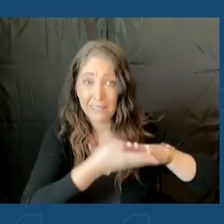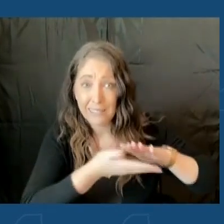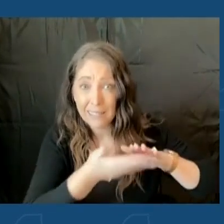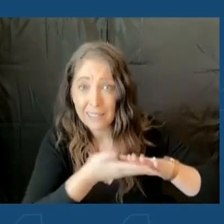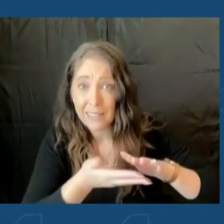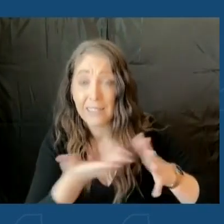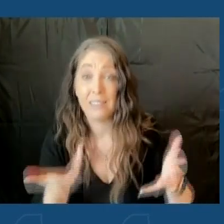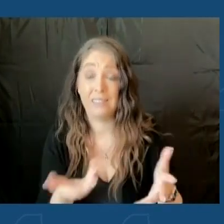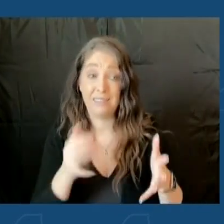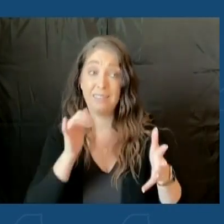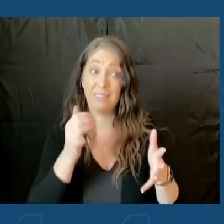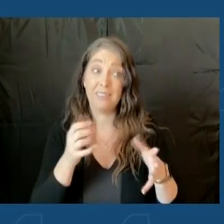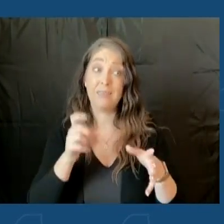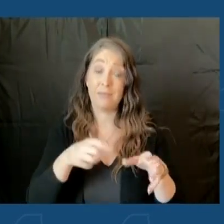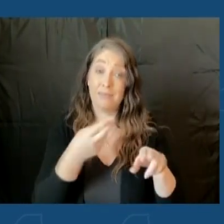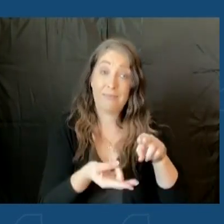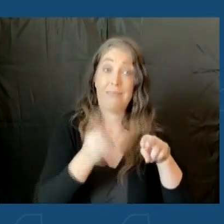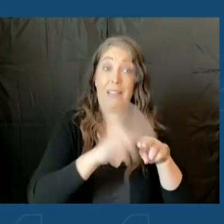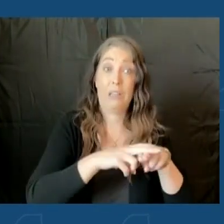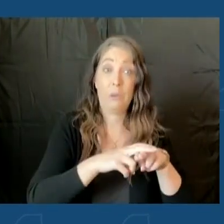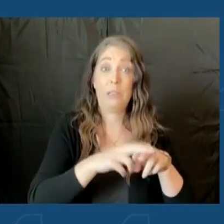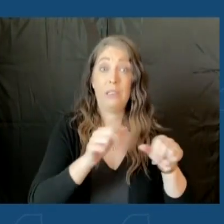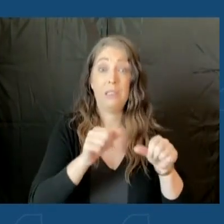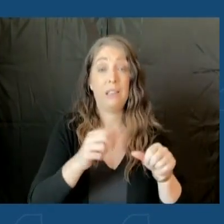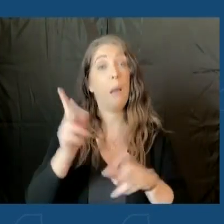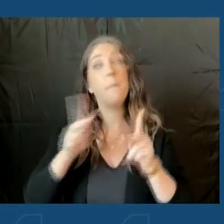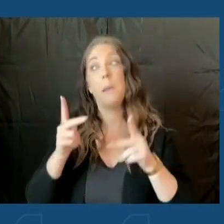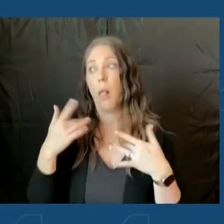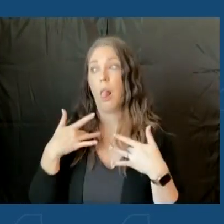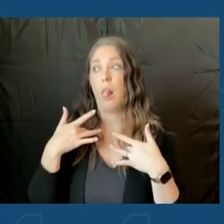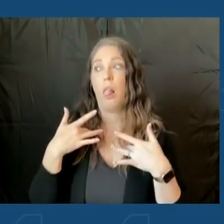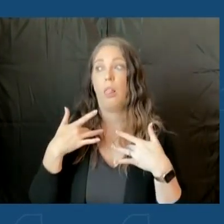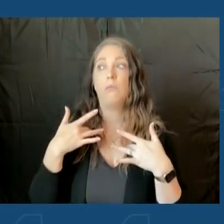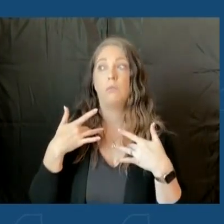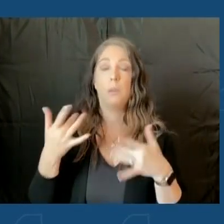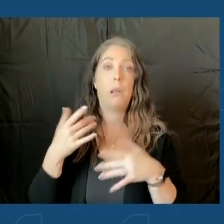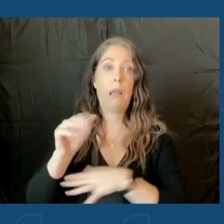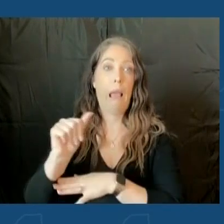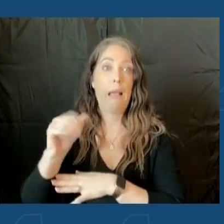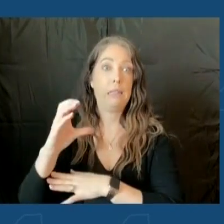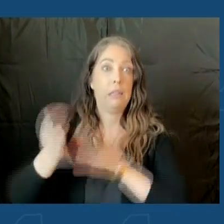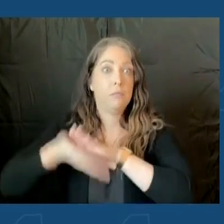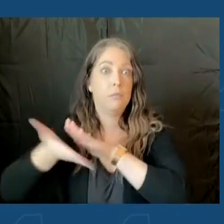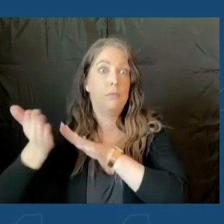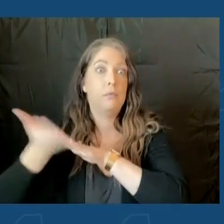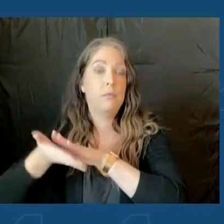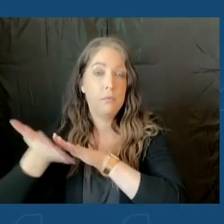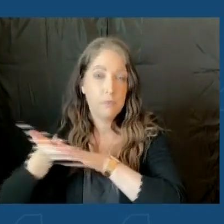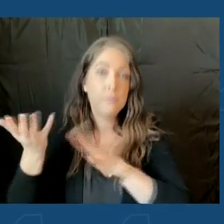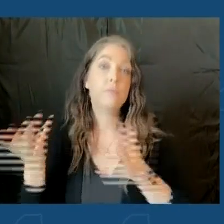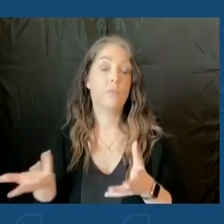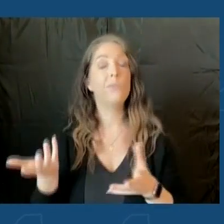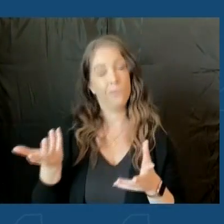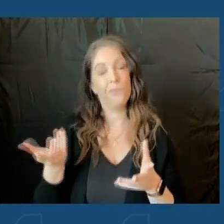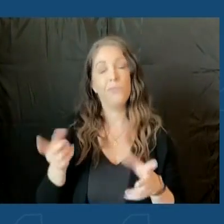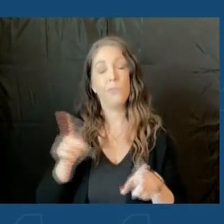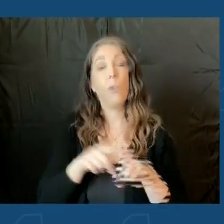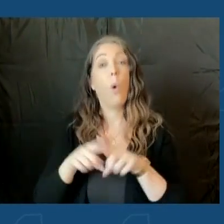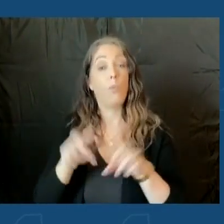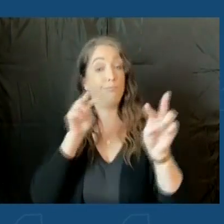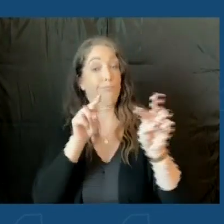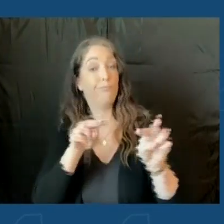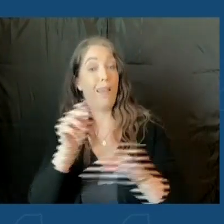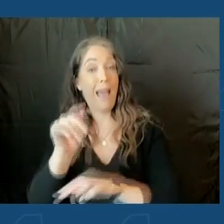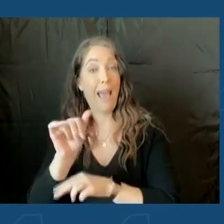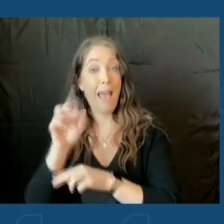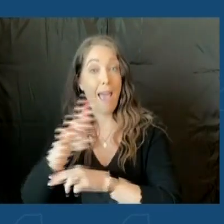capacity as people continue to keep their air conditioners running and try to escape the heat. Also, we're monitoring air quality. We're going to continue,